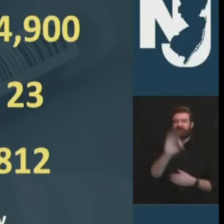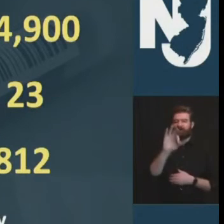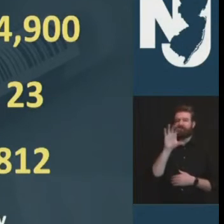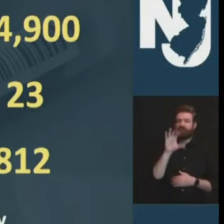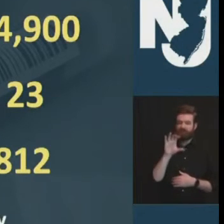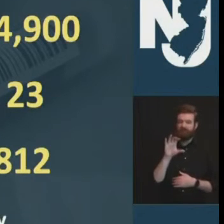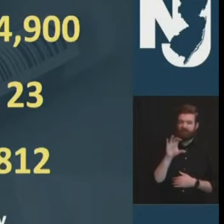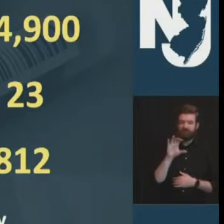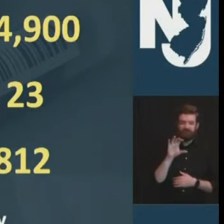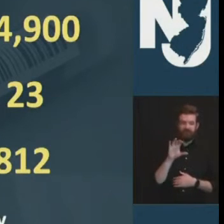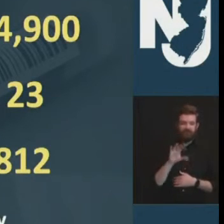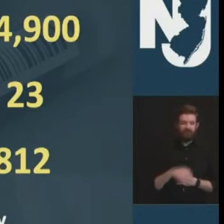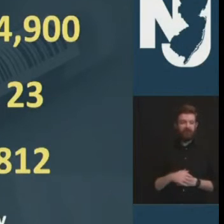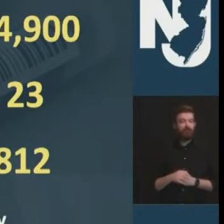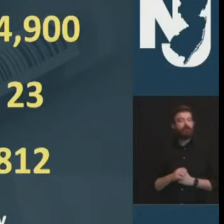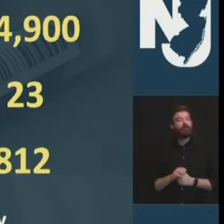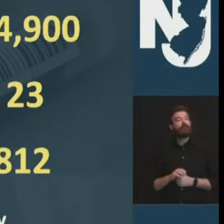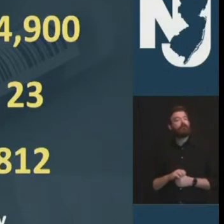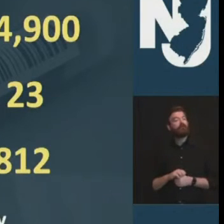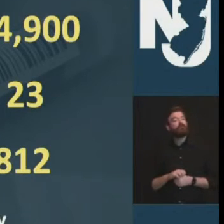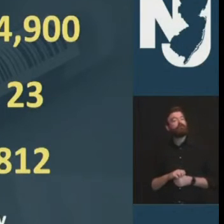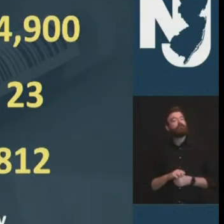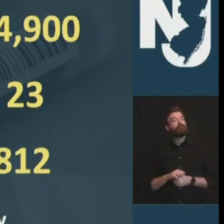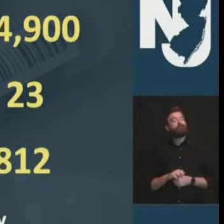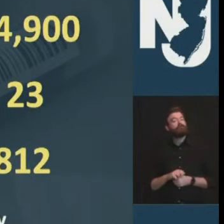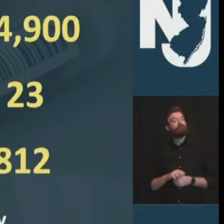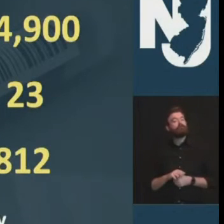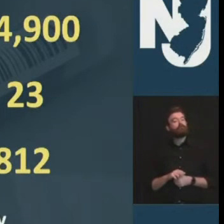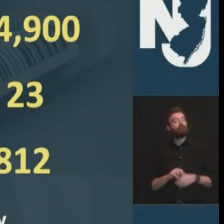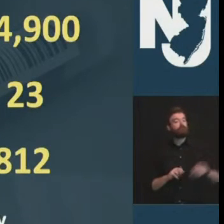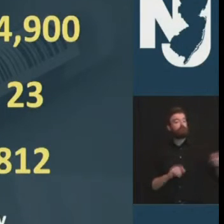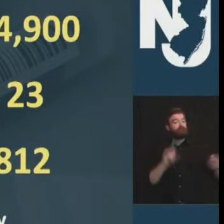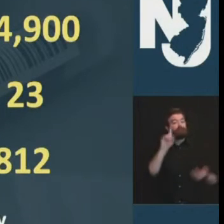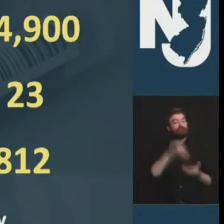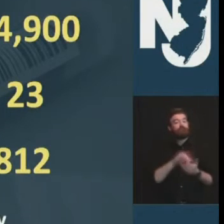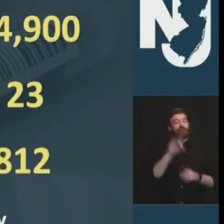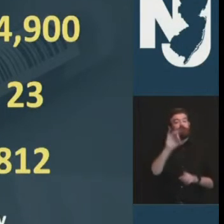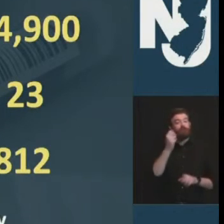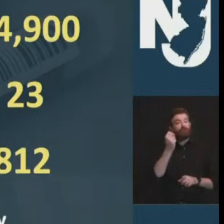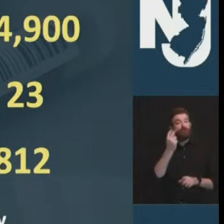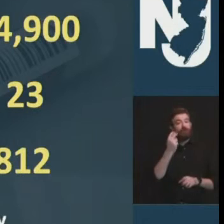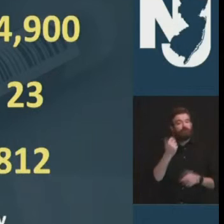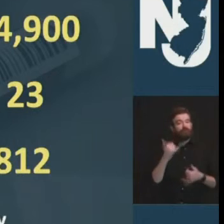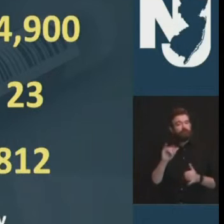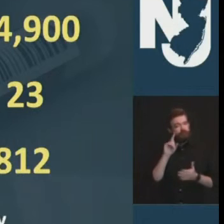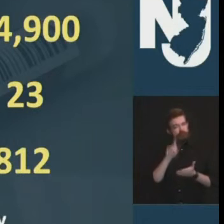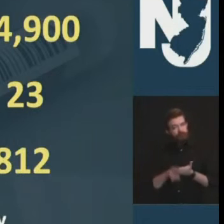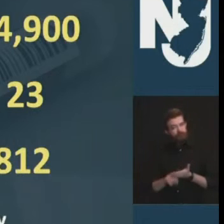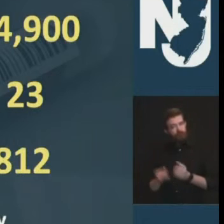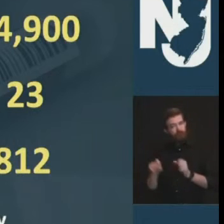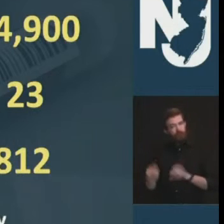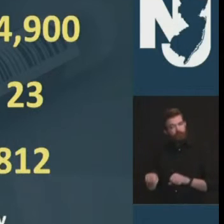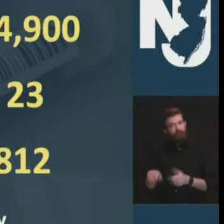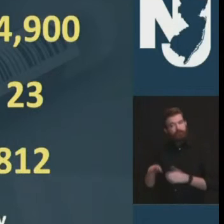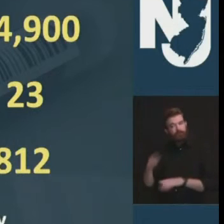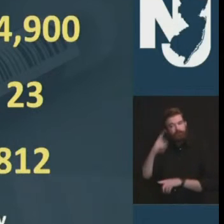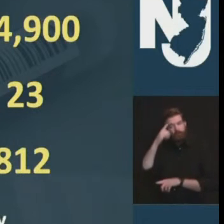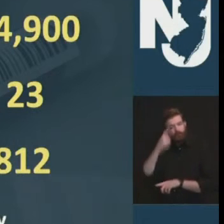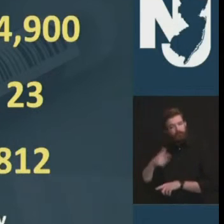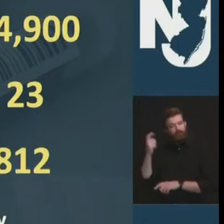another 1812 probable deaths as we do every day let's take a breath